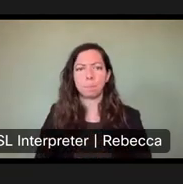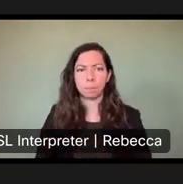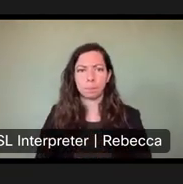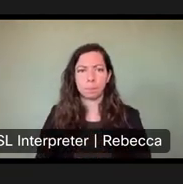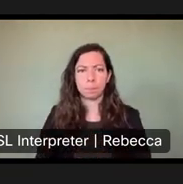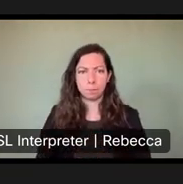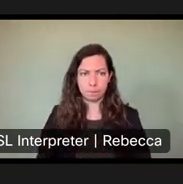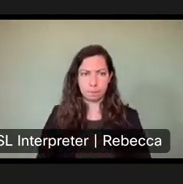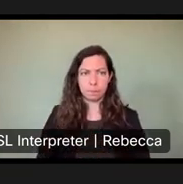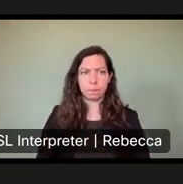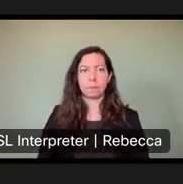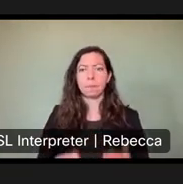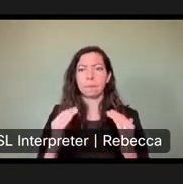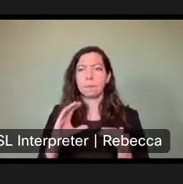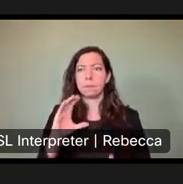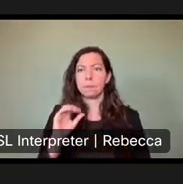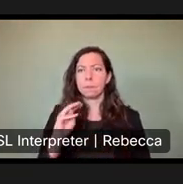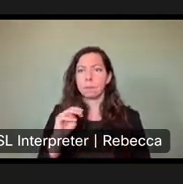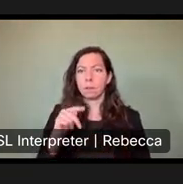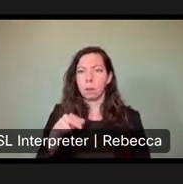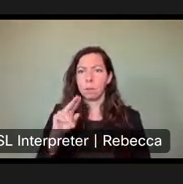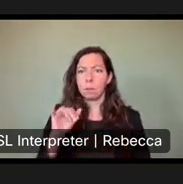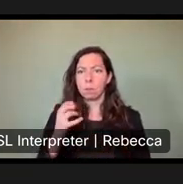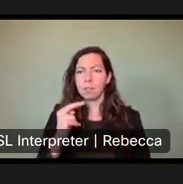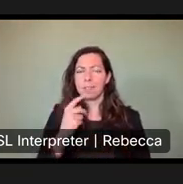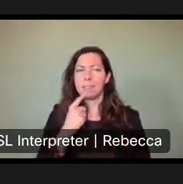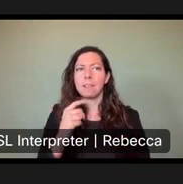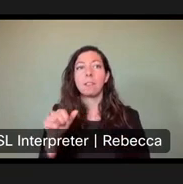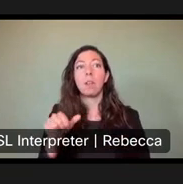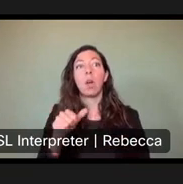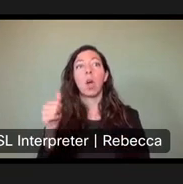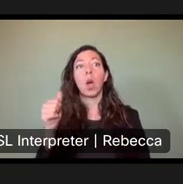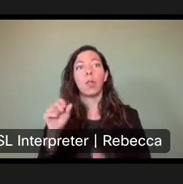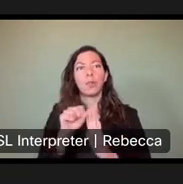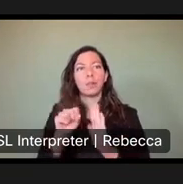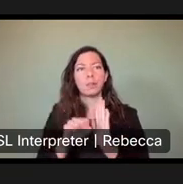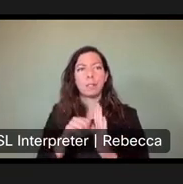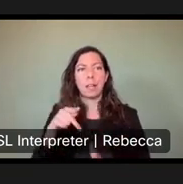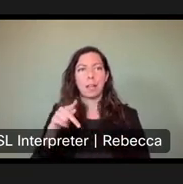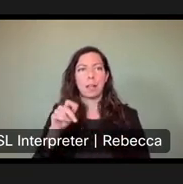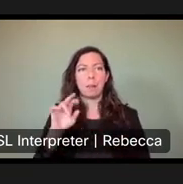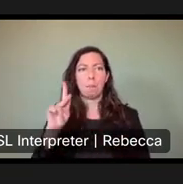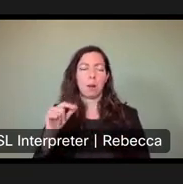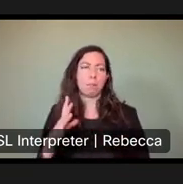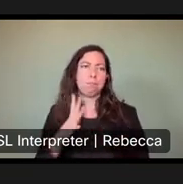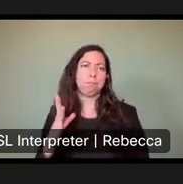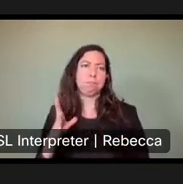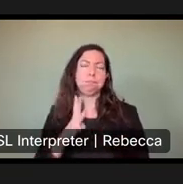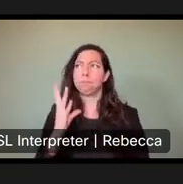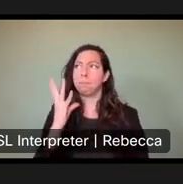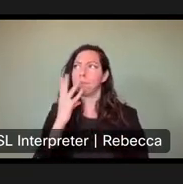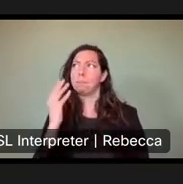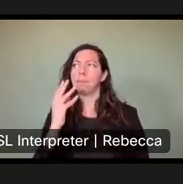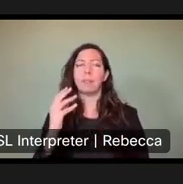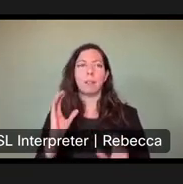So Compugen says many state parks in other states are resort level parks. So comparisons are apples